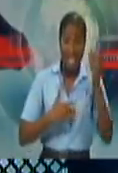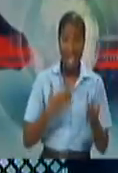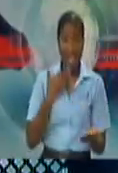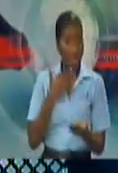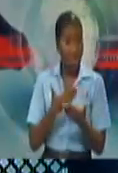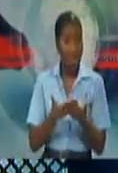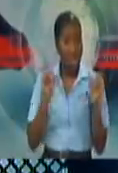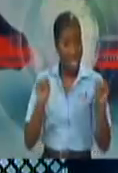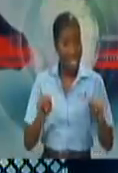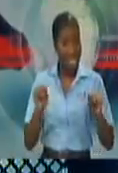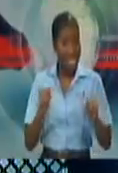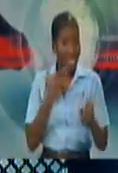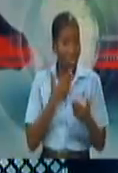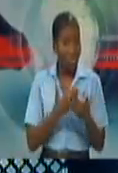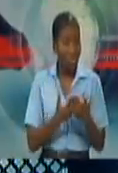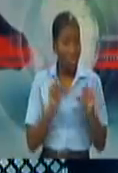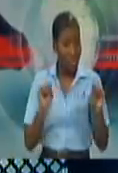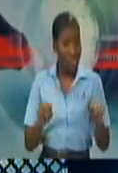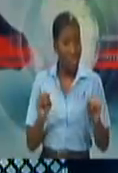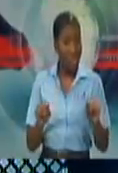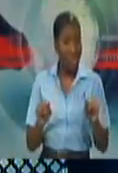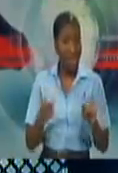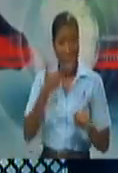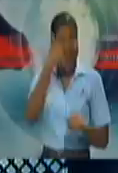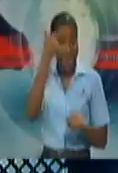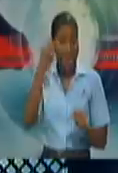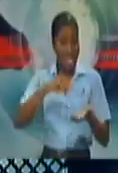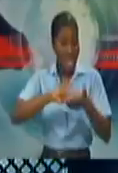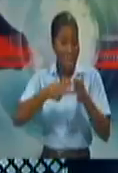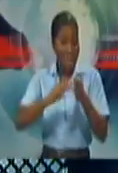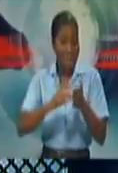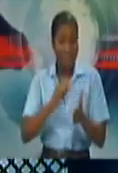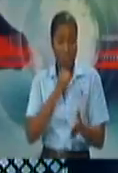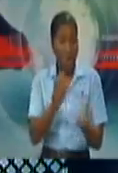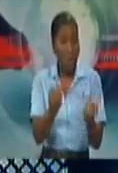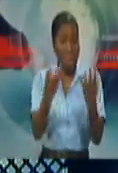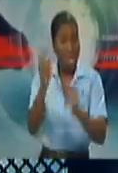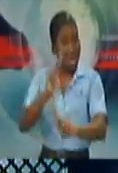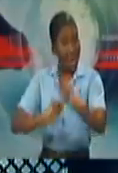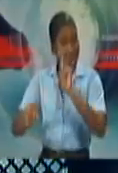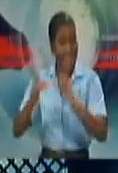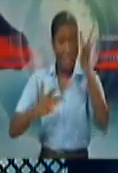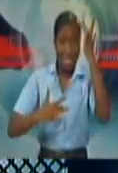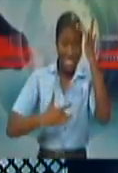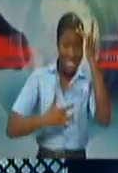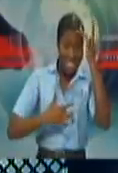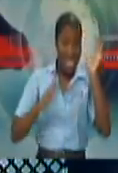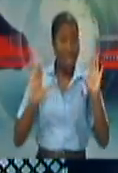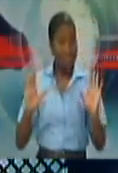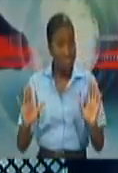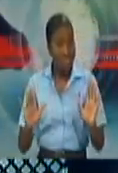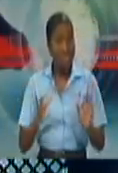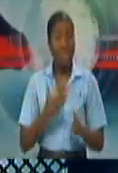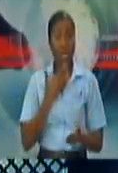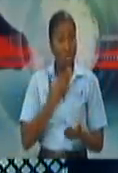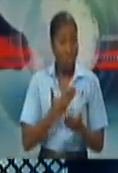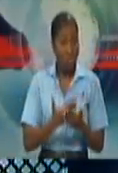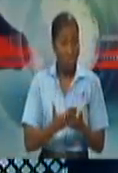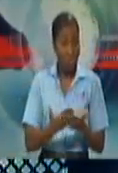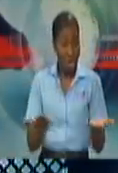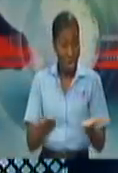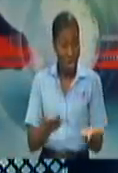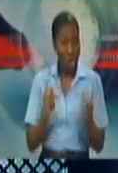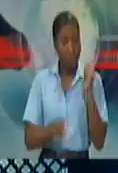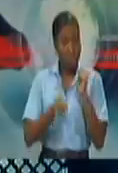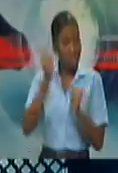from a control perspective because the numbers, it obviously means the numbers of viral illness and diseases are very, very low in the country, the number